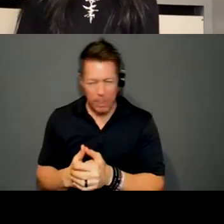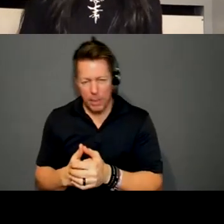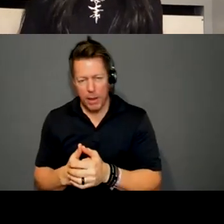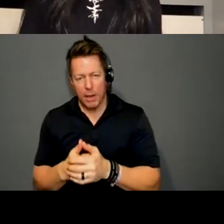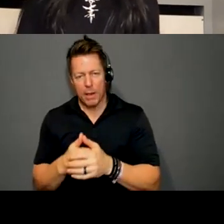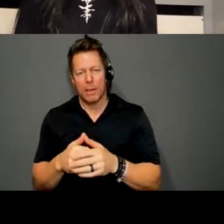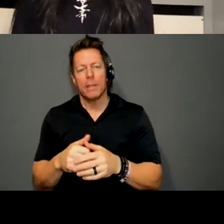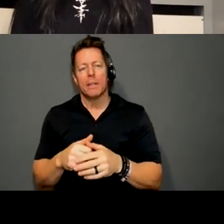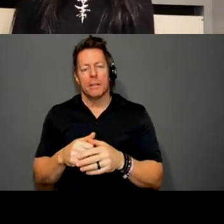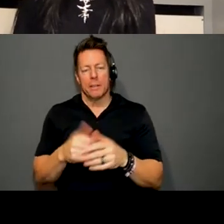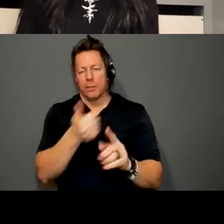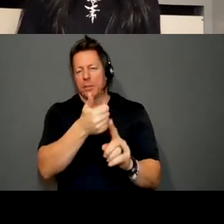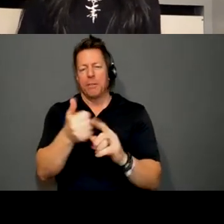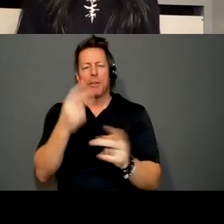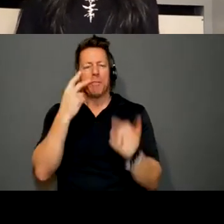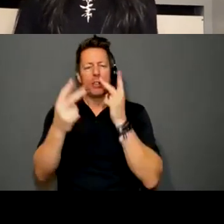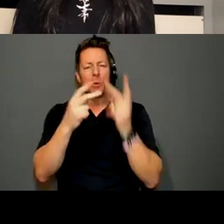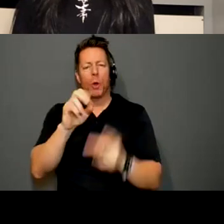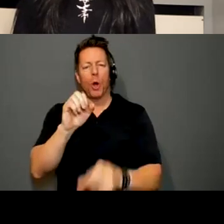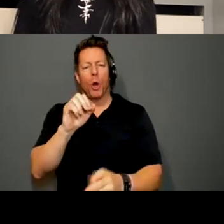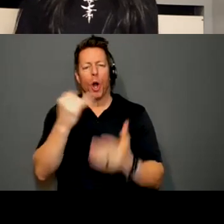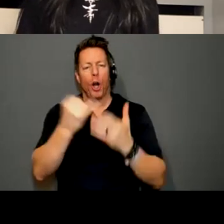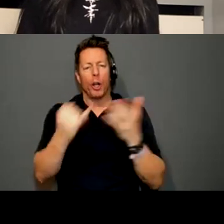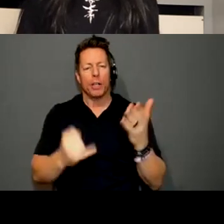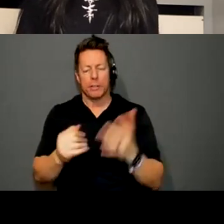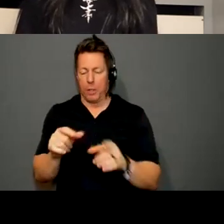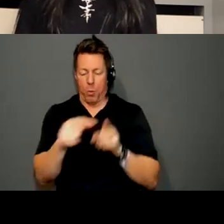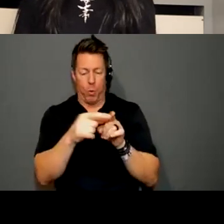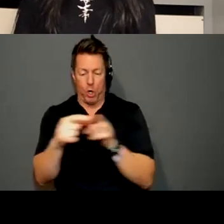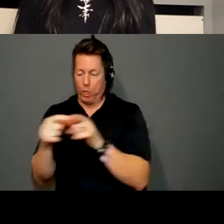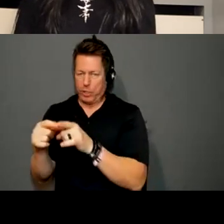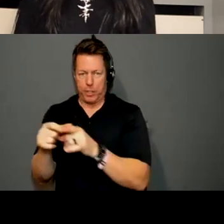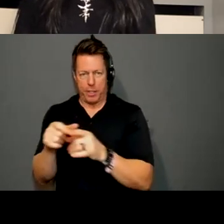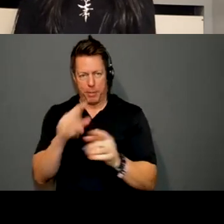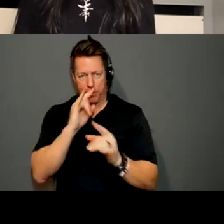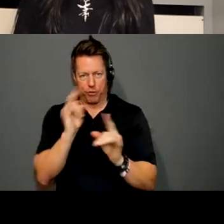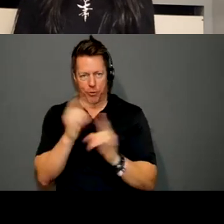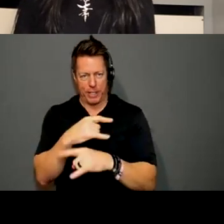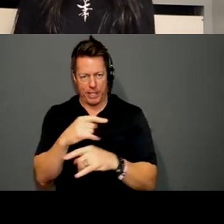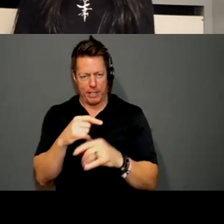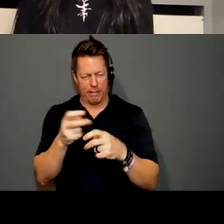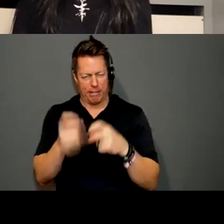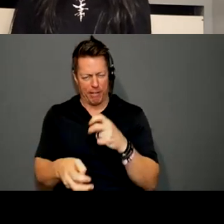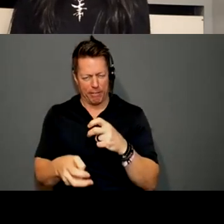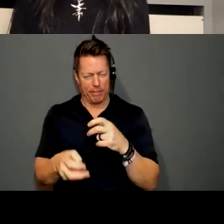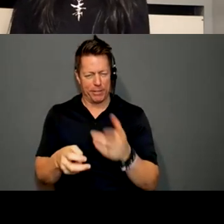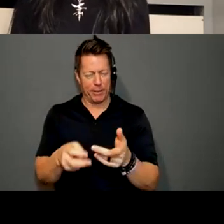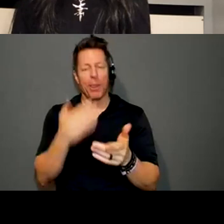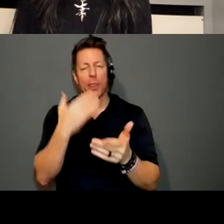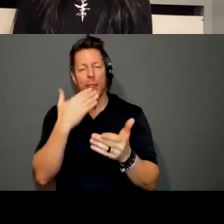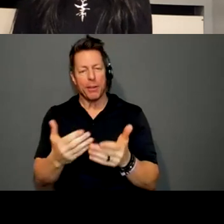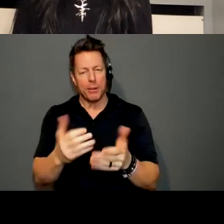and words can be interesting, tricky, interpretive. Um, so interesting to explore that together and hear your thoughts.